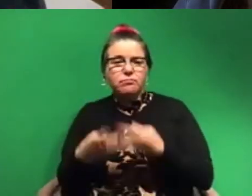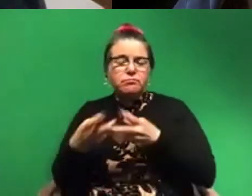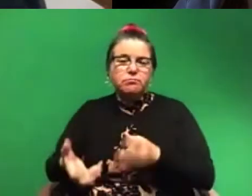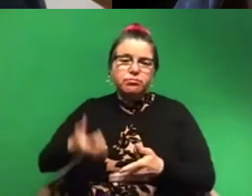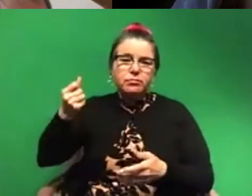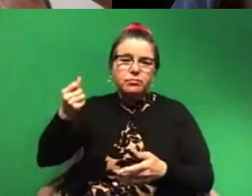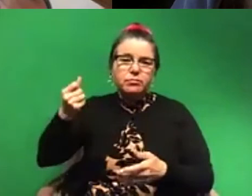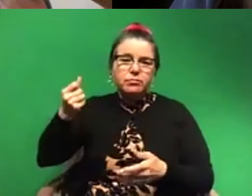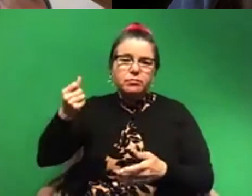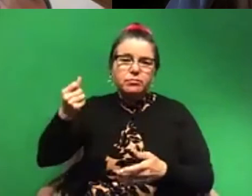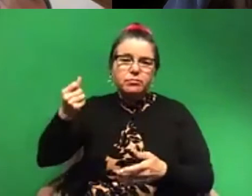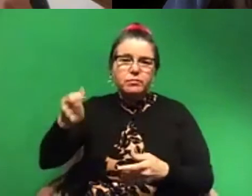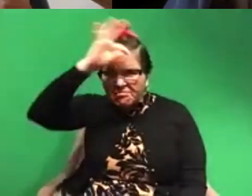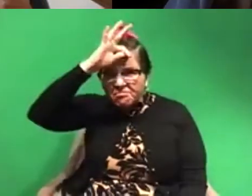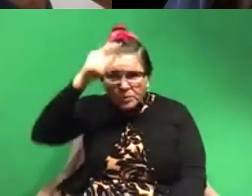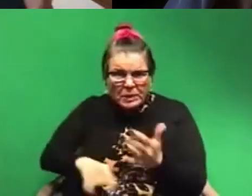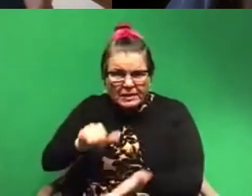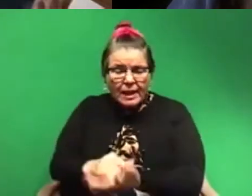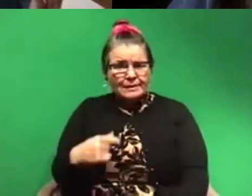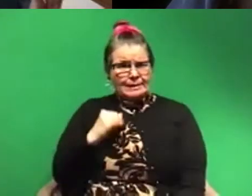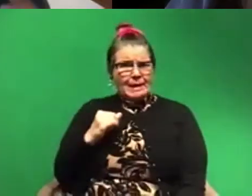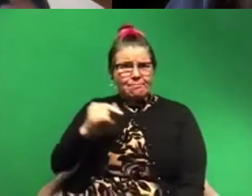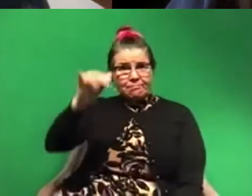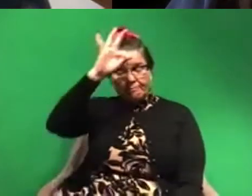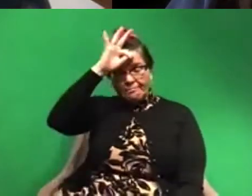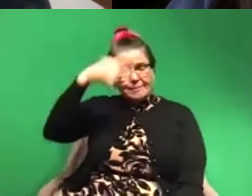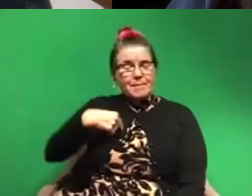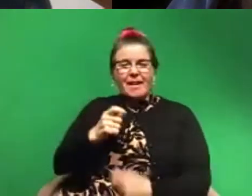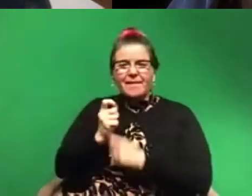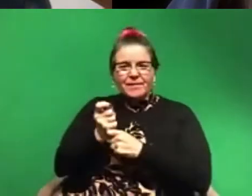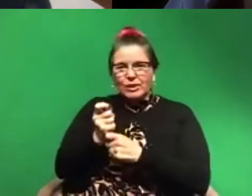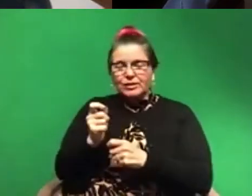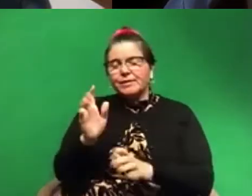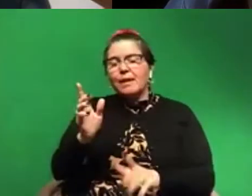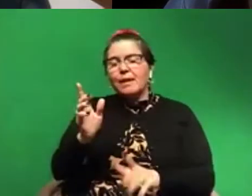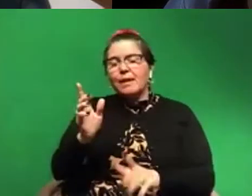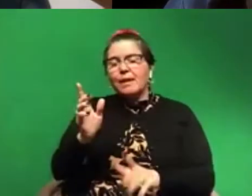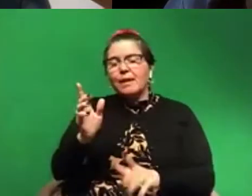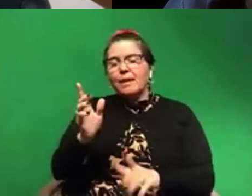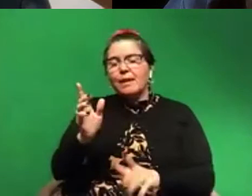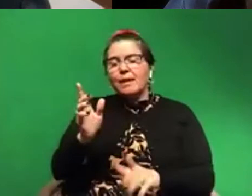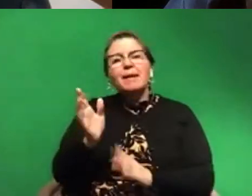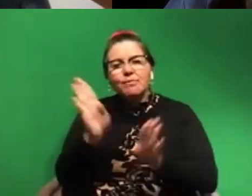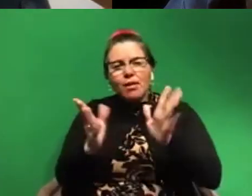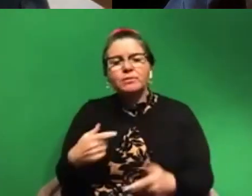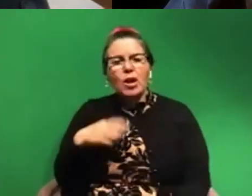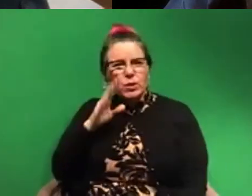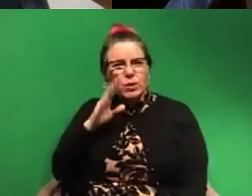they had no idea what it was. I had no idea either. I'm not a fish biologist, but I knew it was weird. Um, I did my